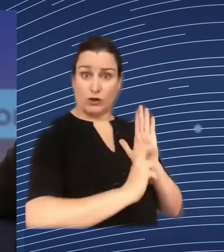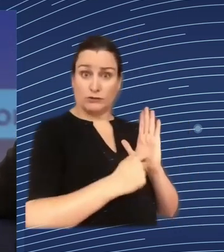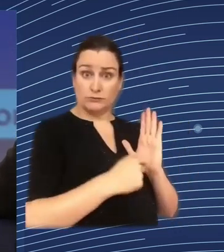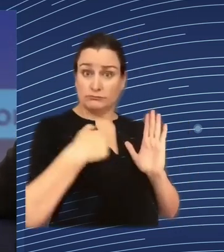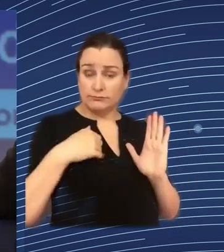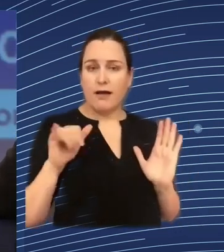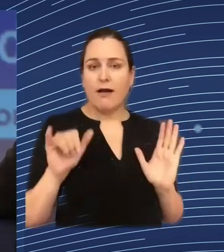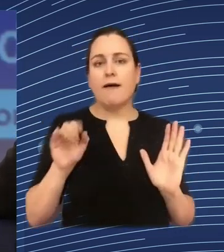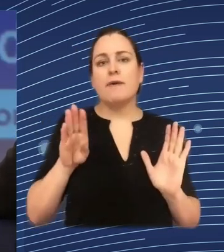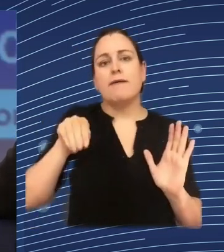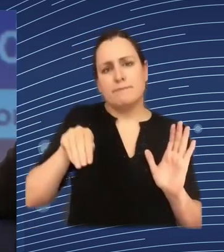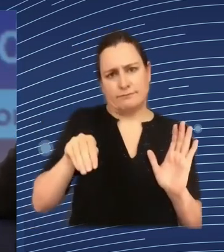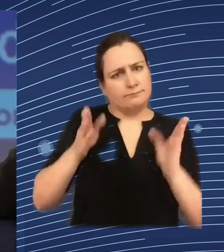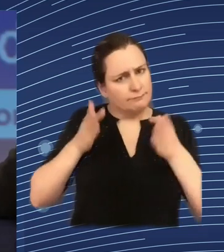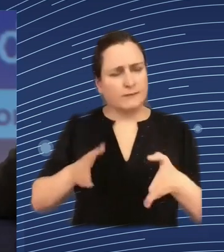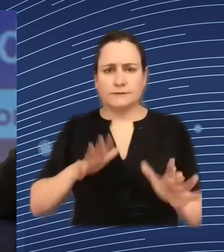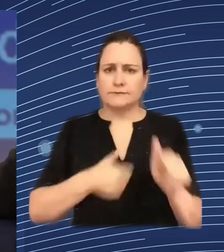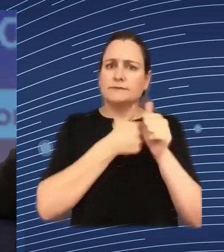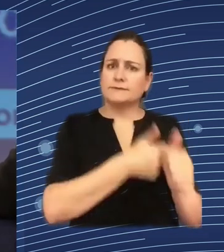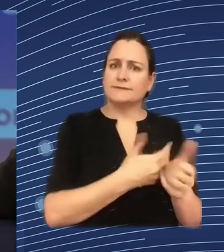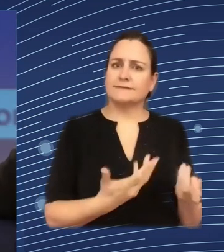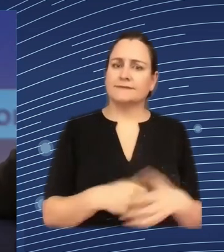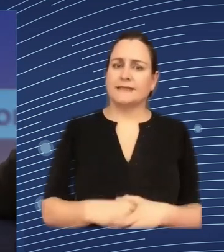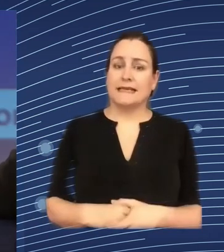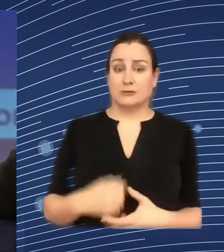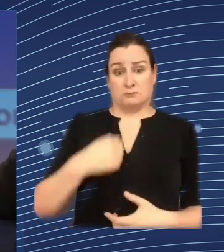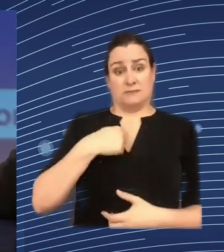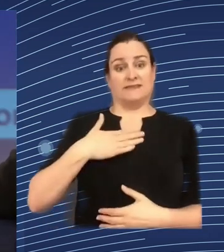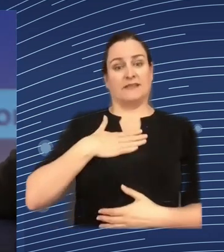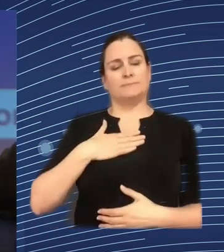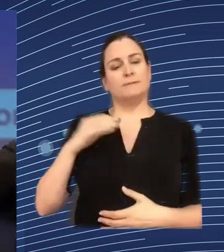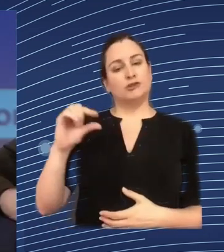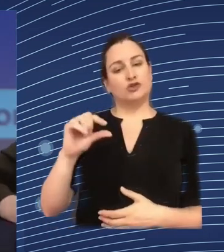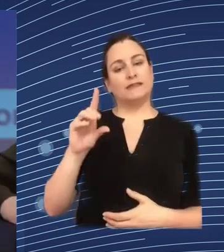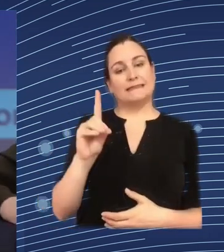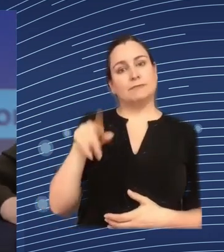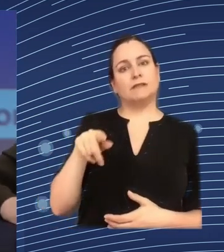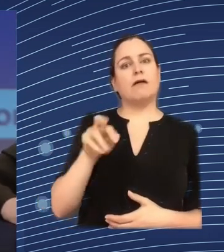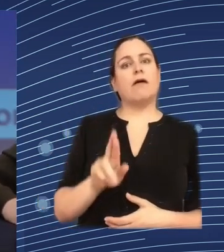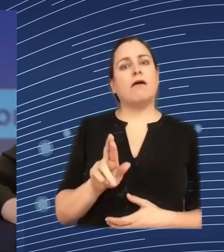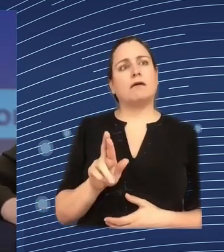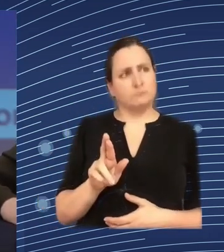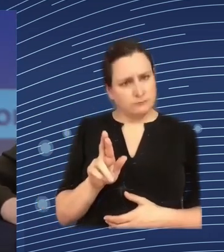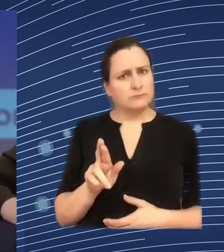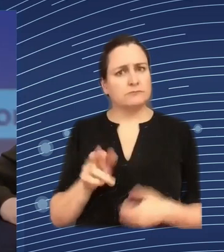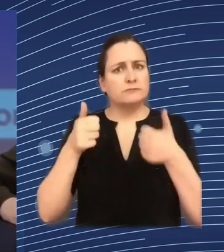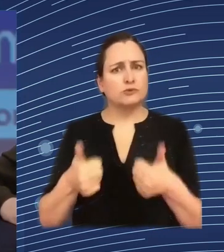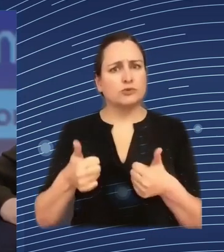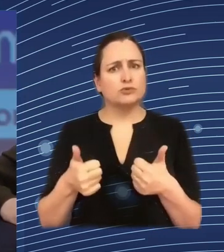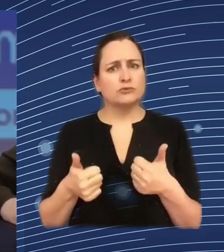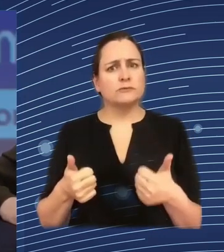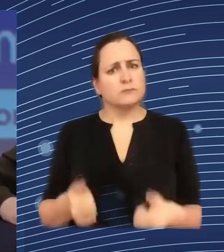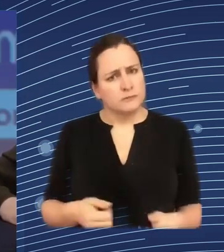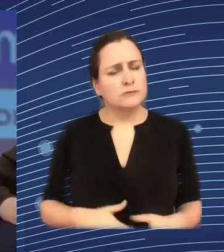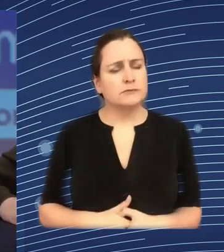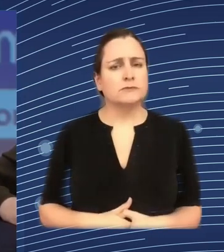to me I think GDPR is a really good thing because I own my data and my company should make sure that I can see